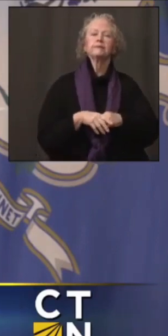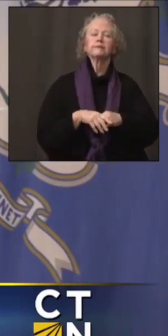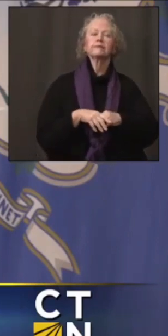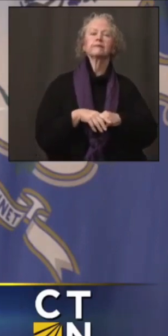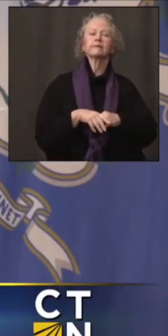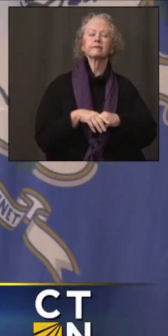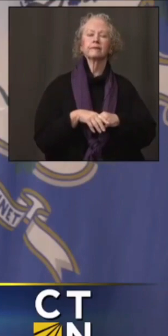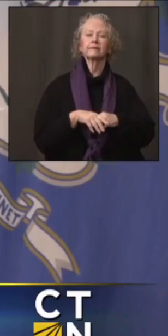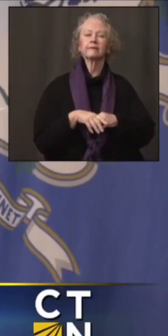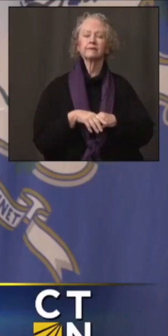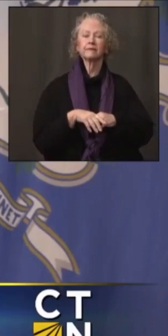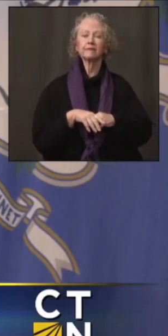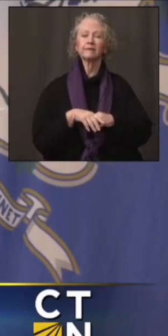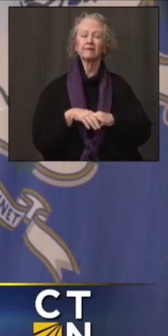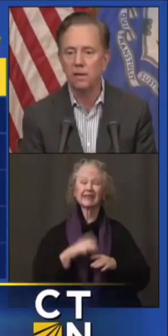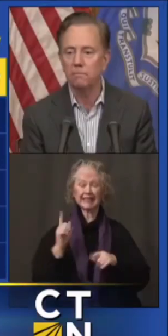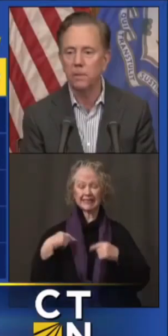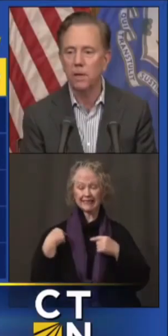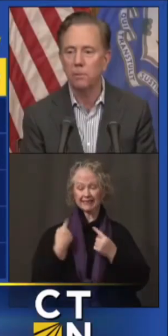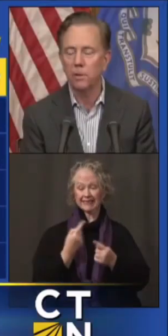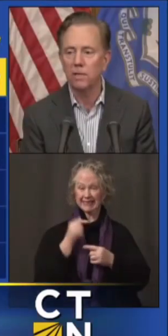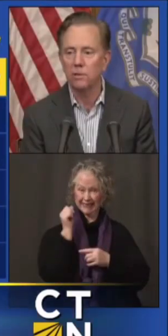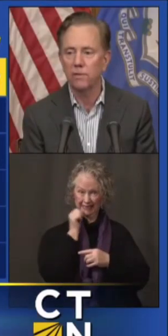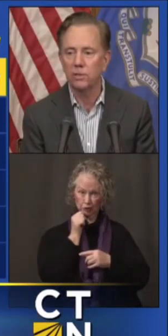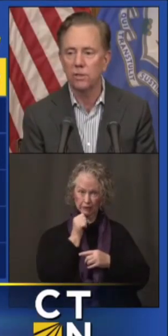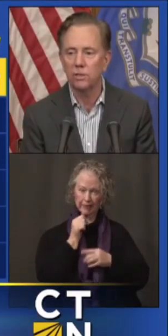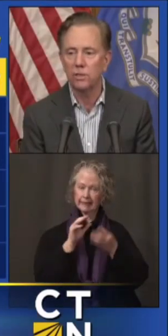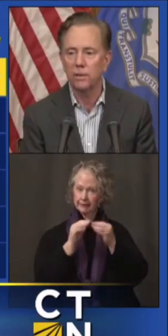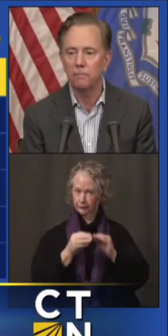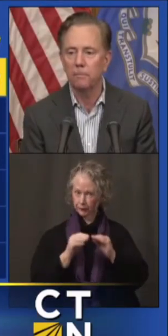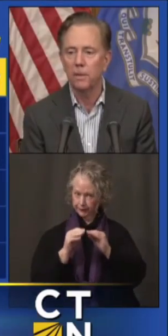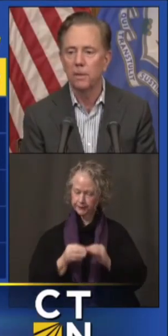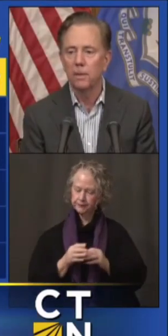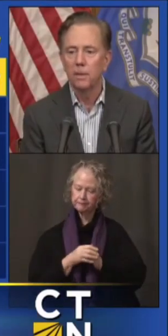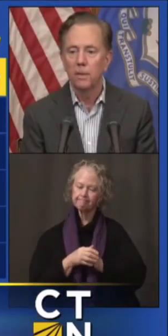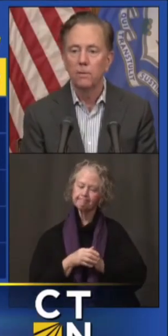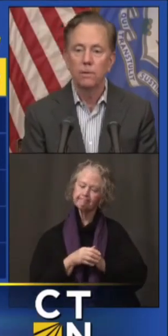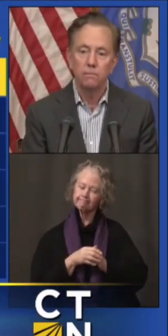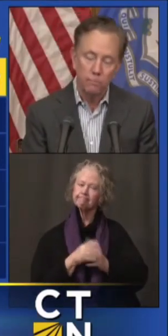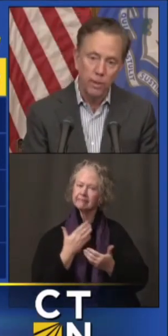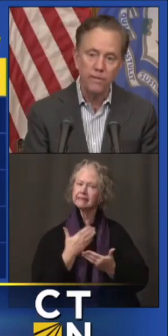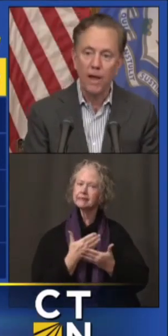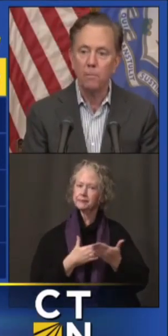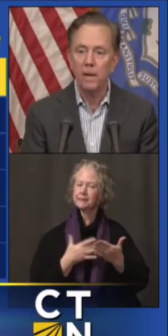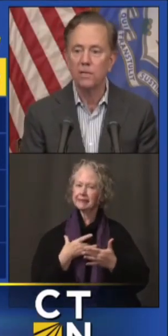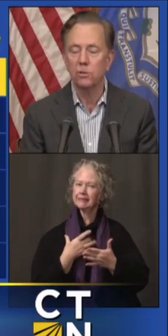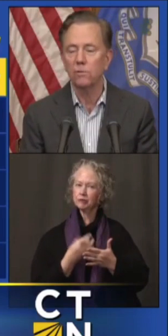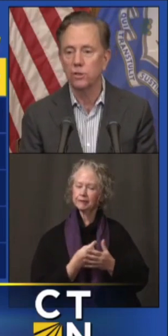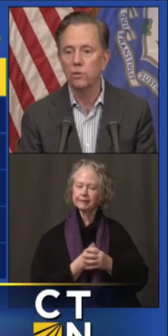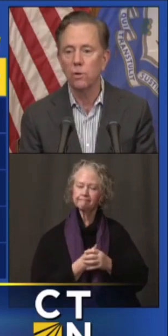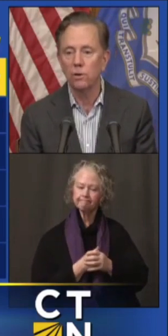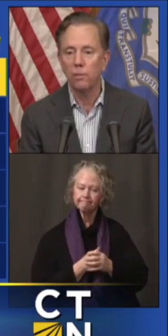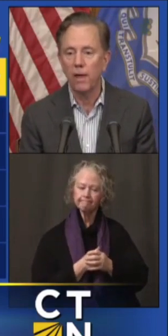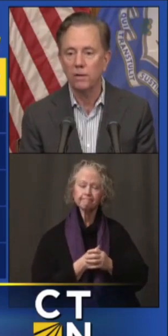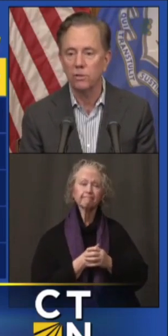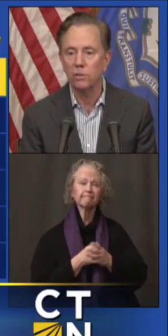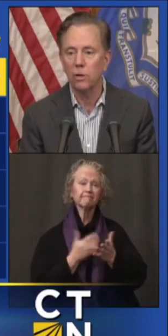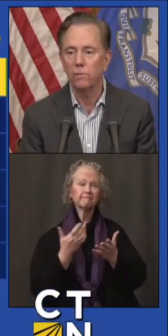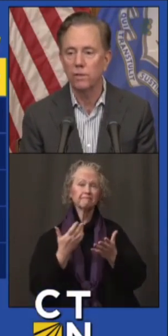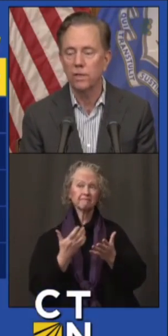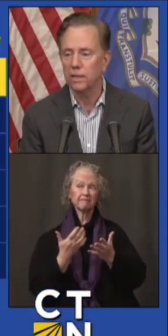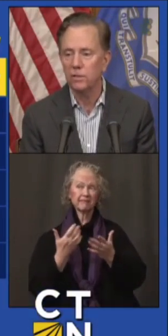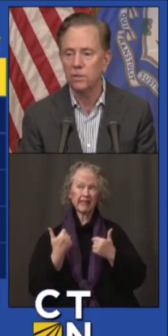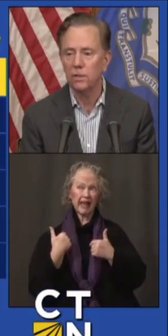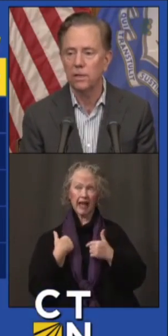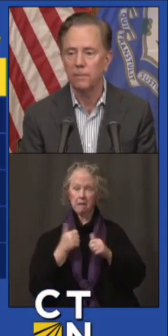The daily summary since yesterday, a couple of things of interest. We now passed over 200,000